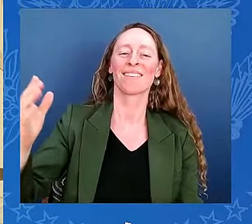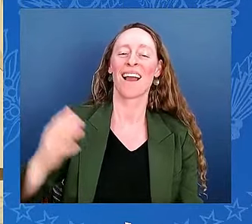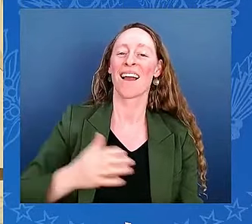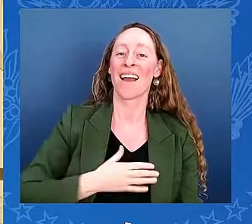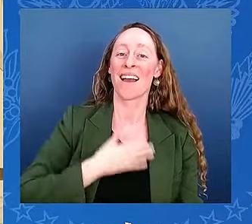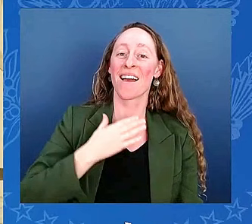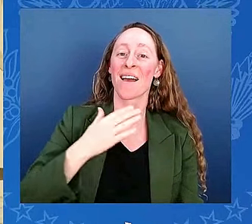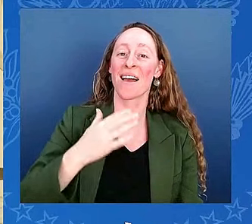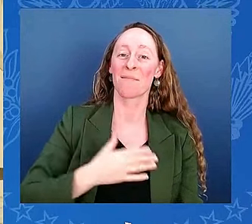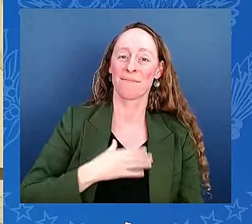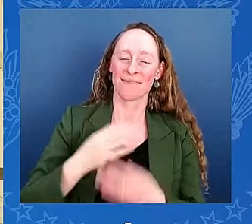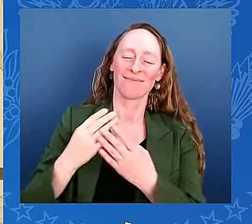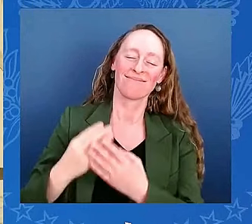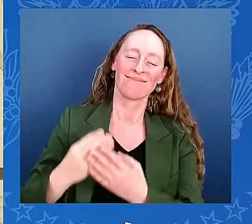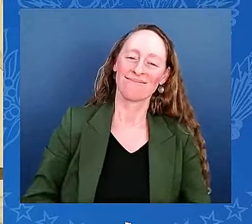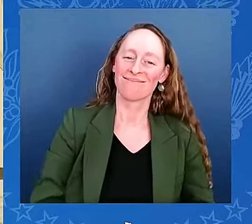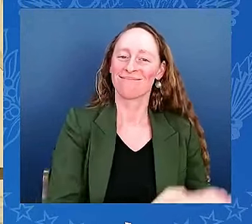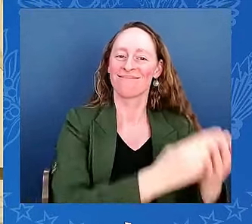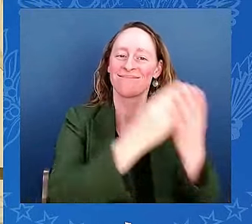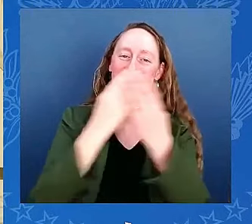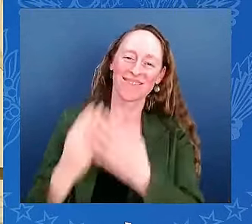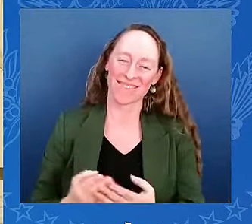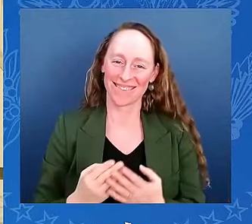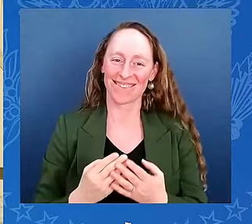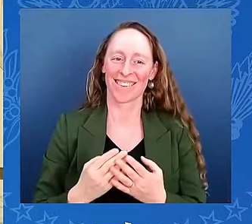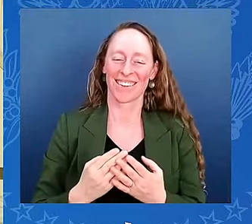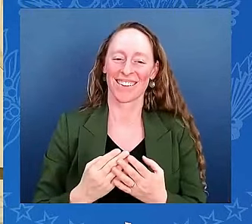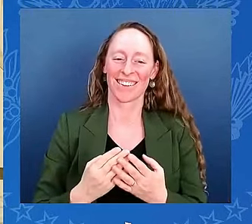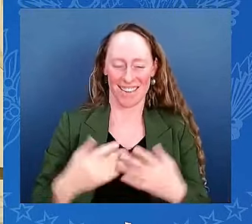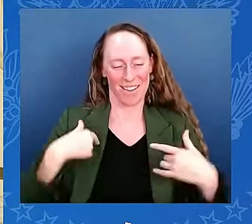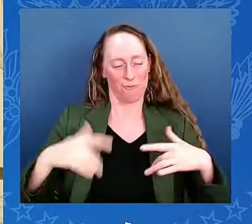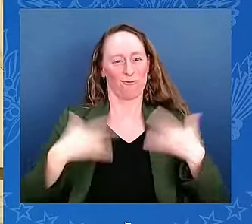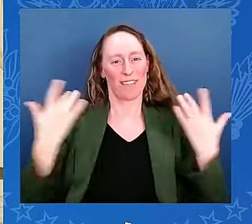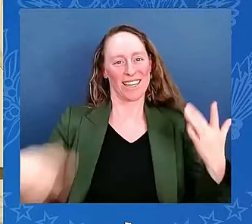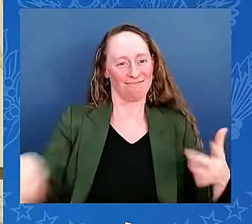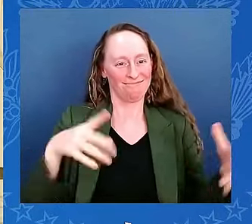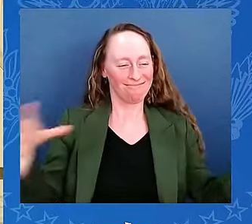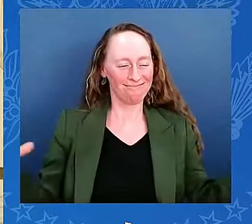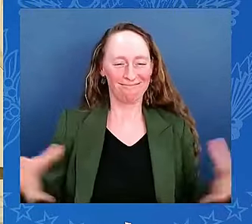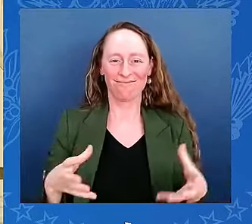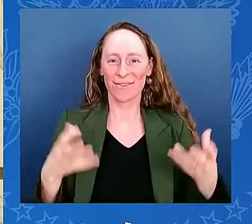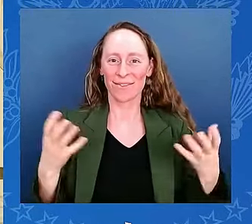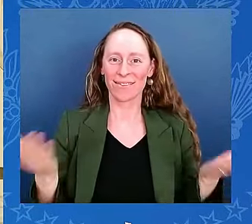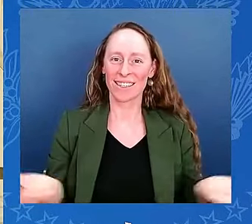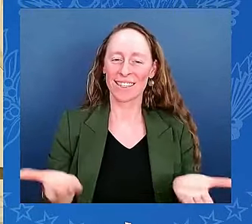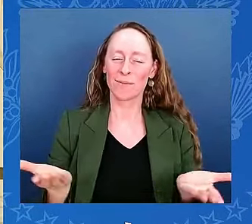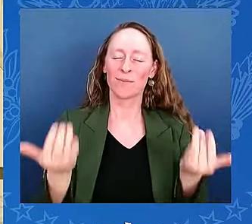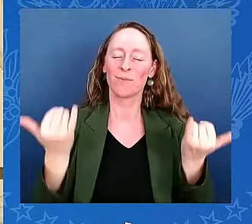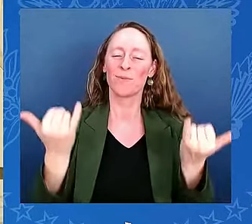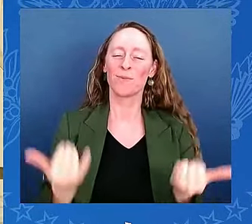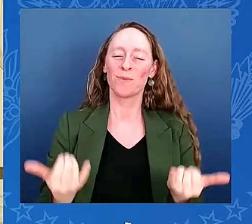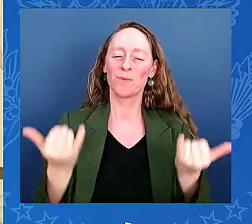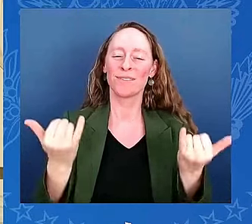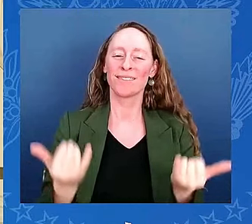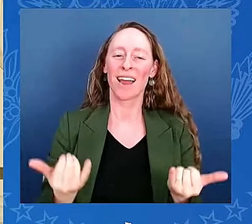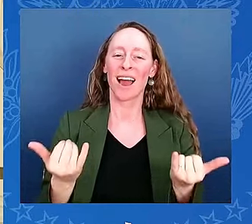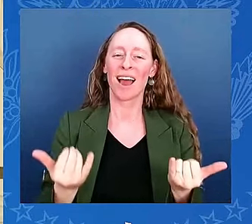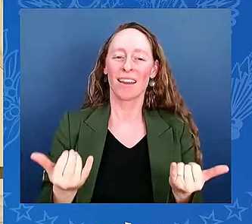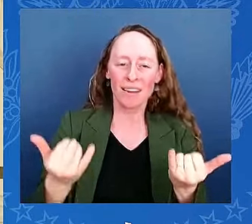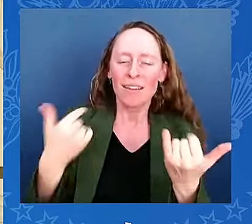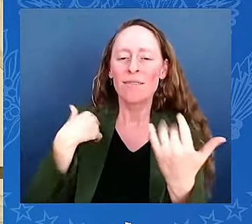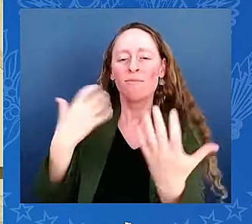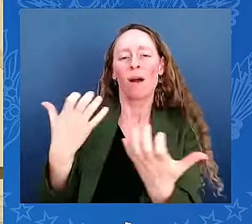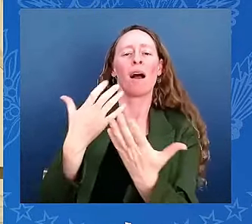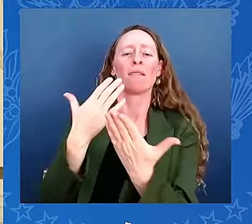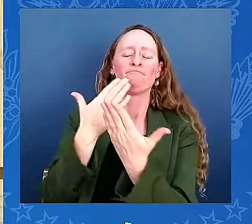So glad that you're all here. Today I am pretty grateful to President Biden and to Dr. Biden for hosting our celebration